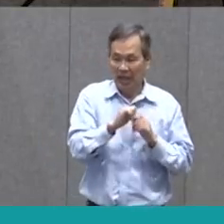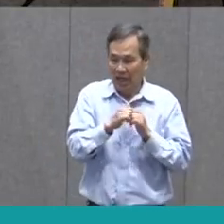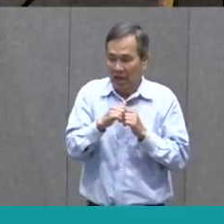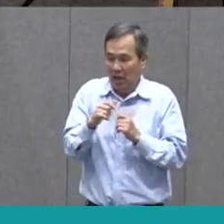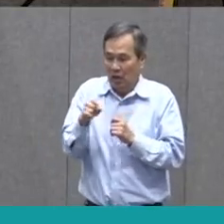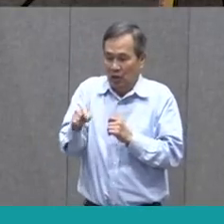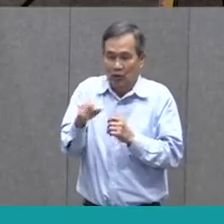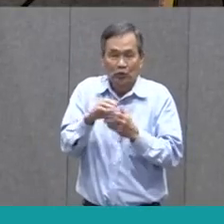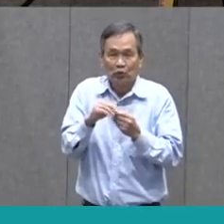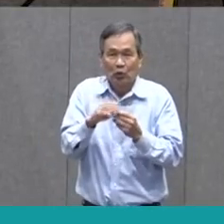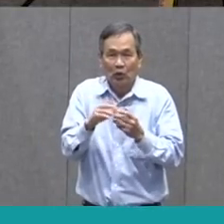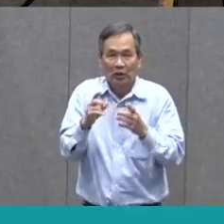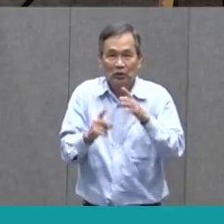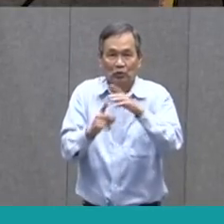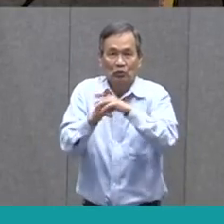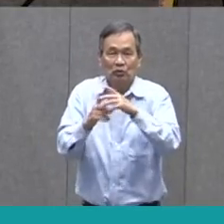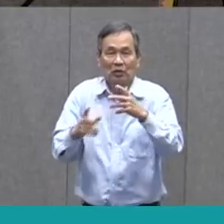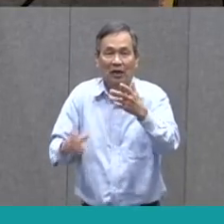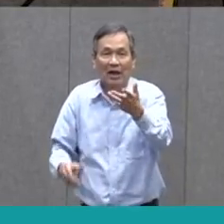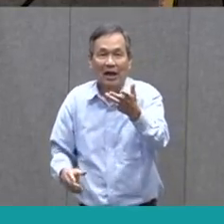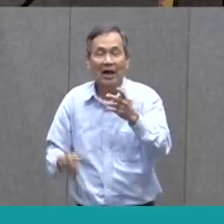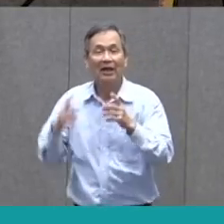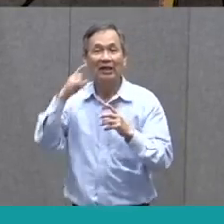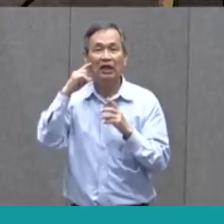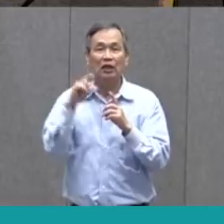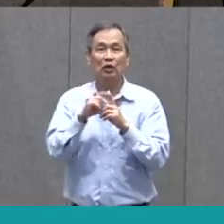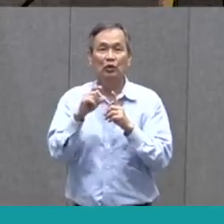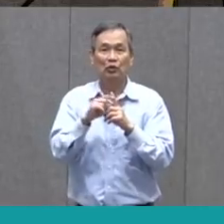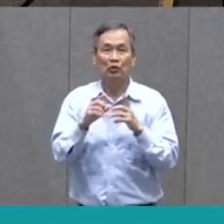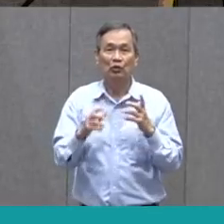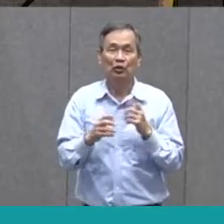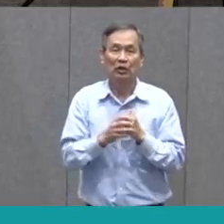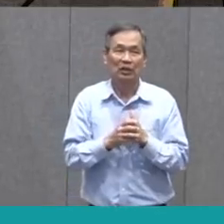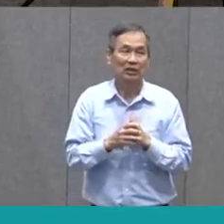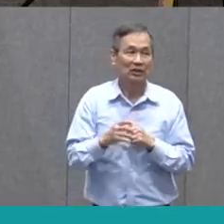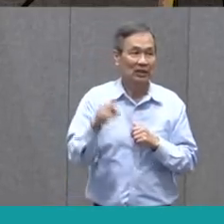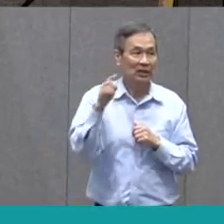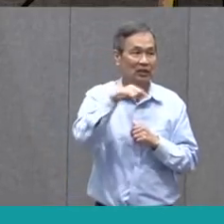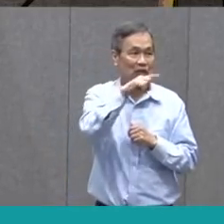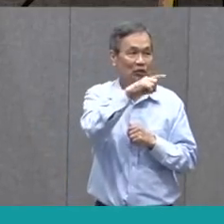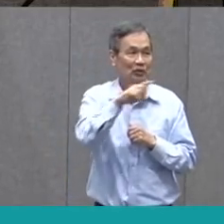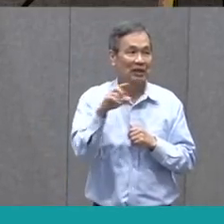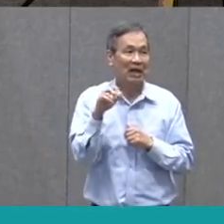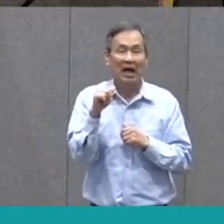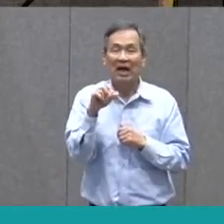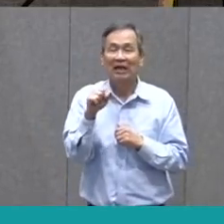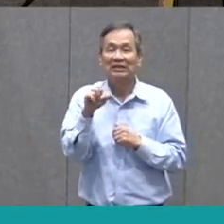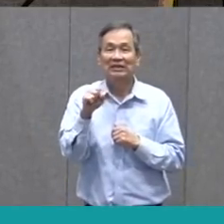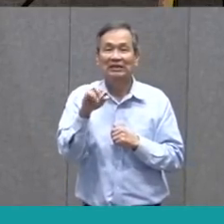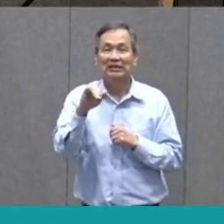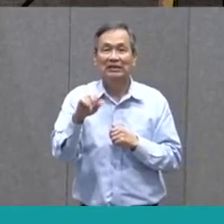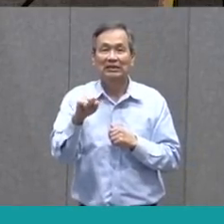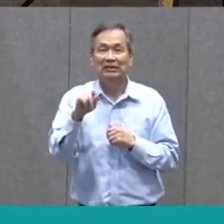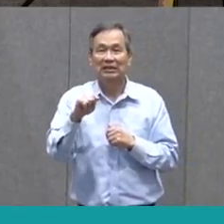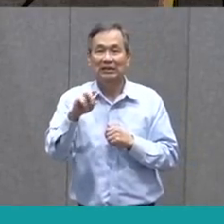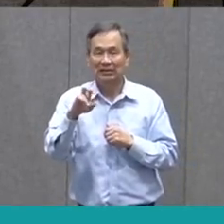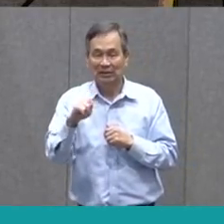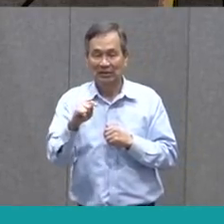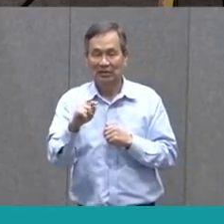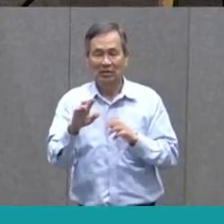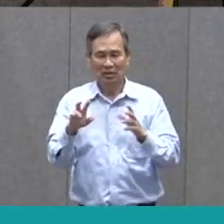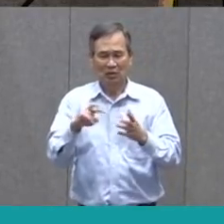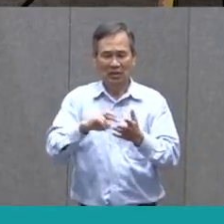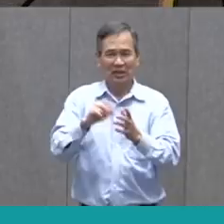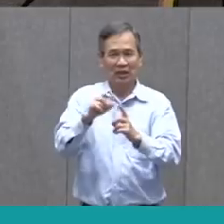Then I also want us to think about the word assistant. That's going to come up pretty early on. And what